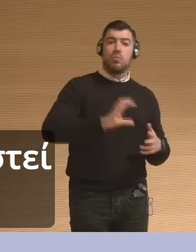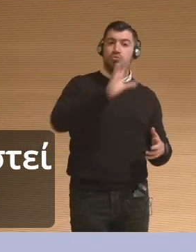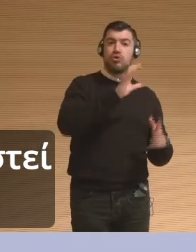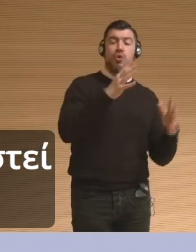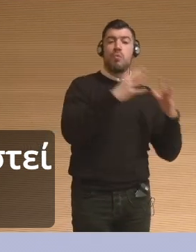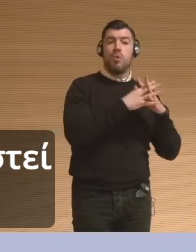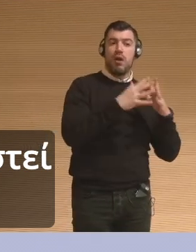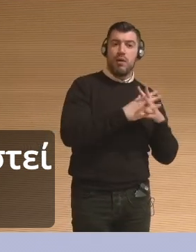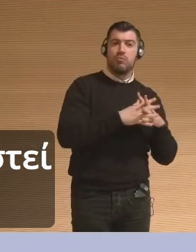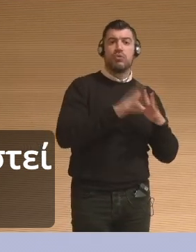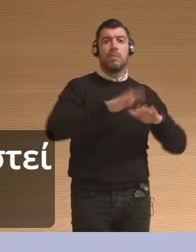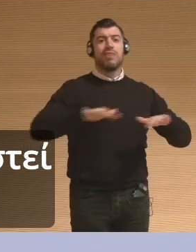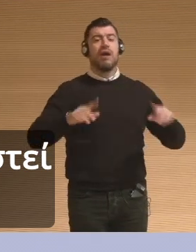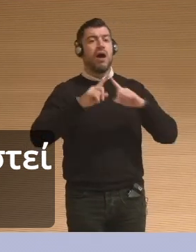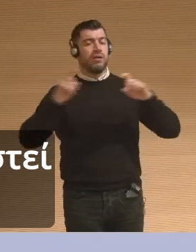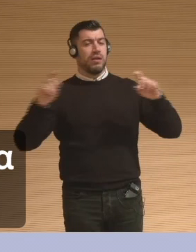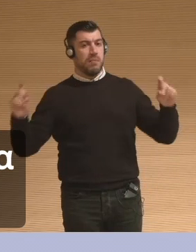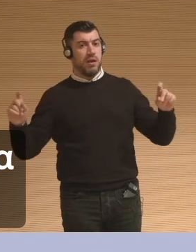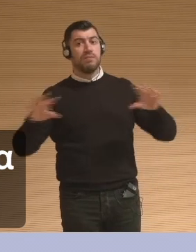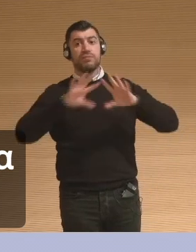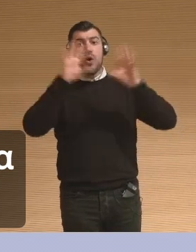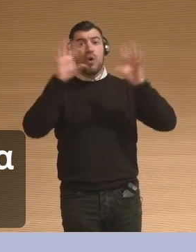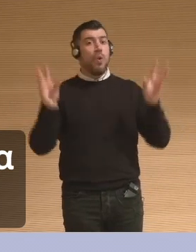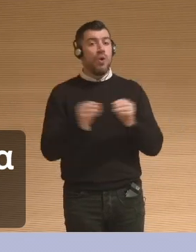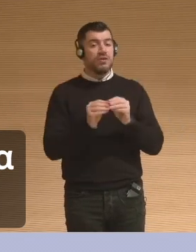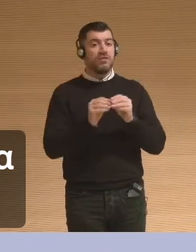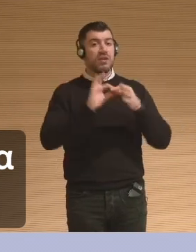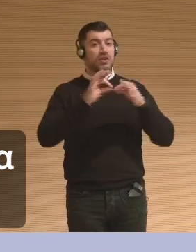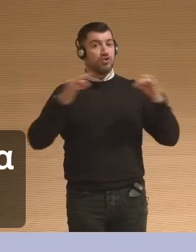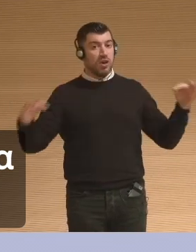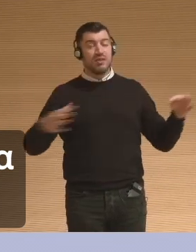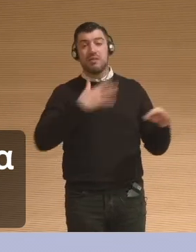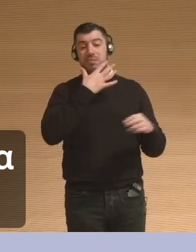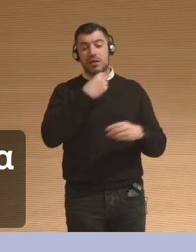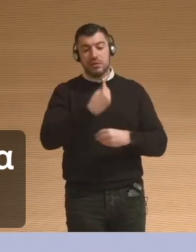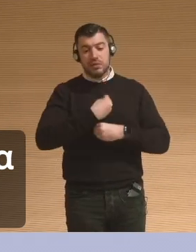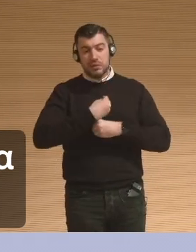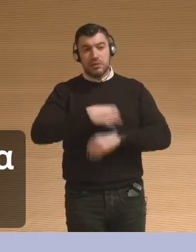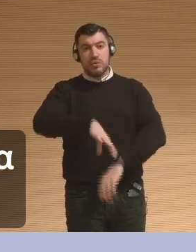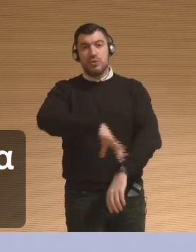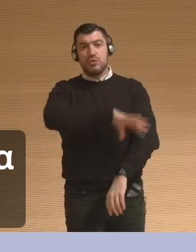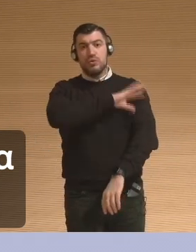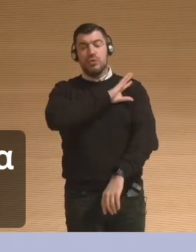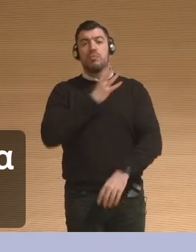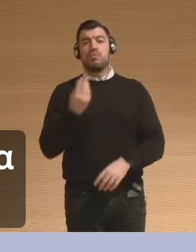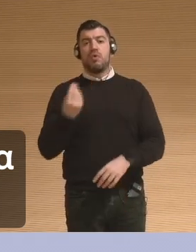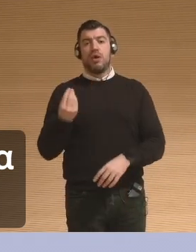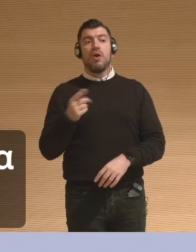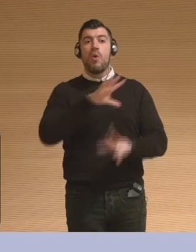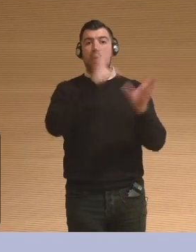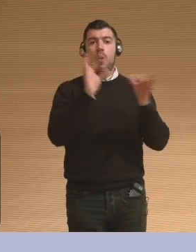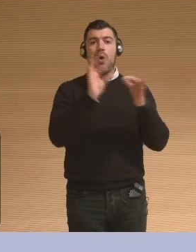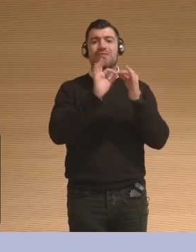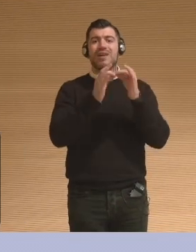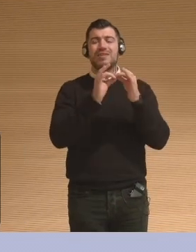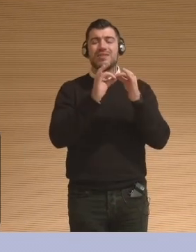is very much so designed to enable a therapeutic experience for their object donors.